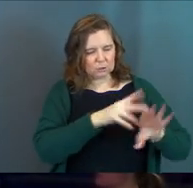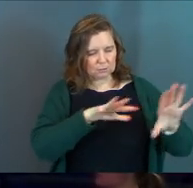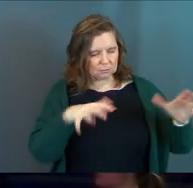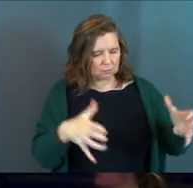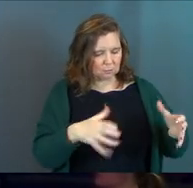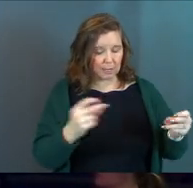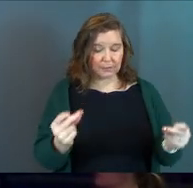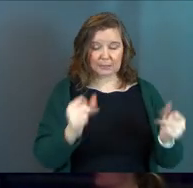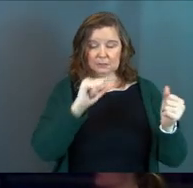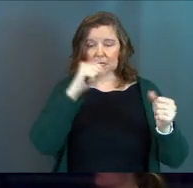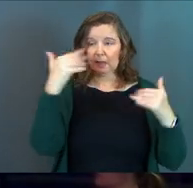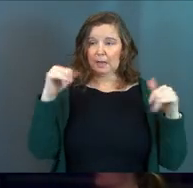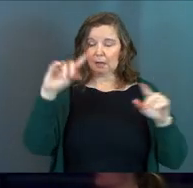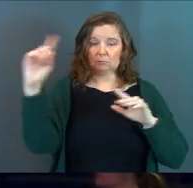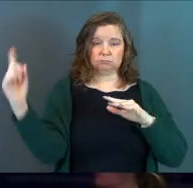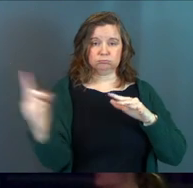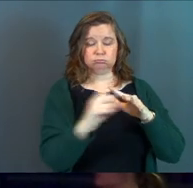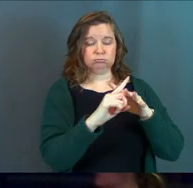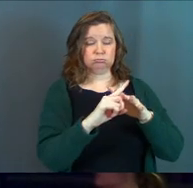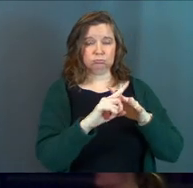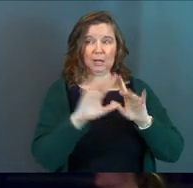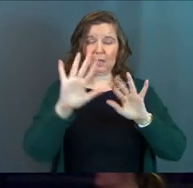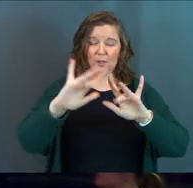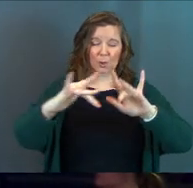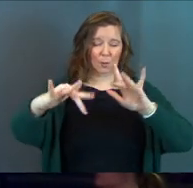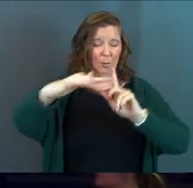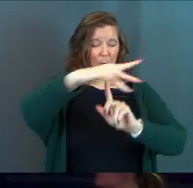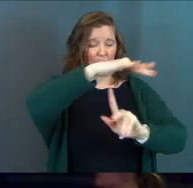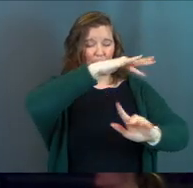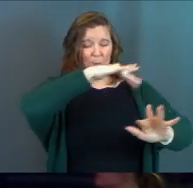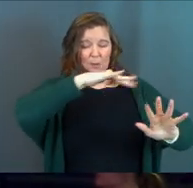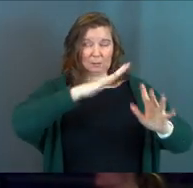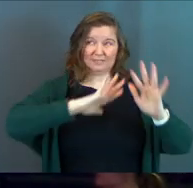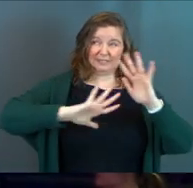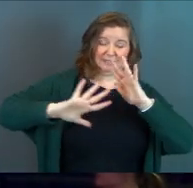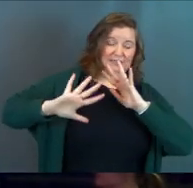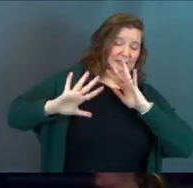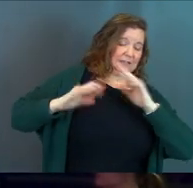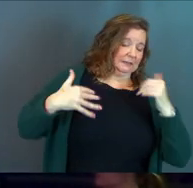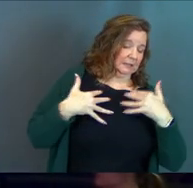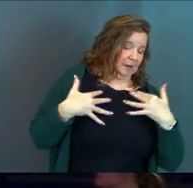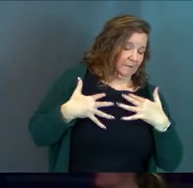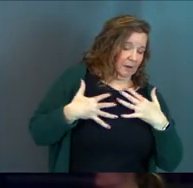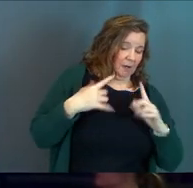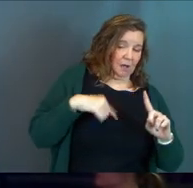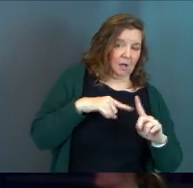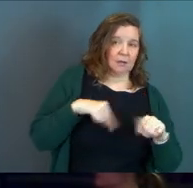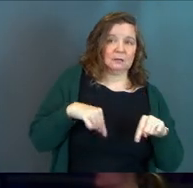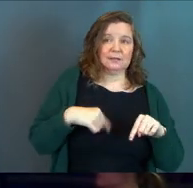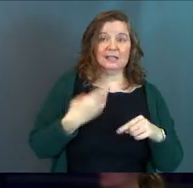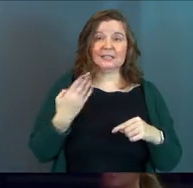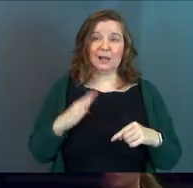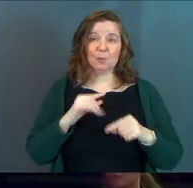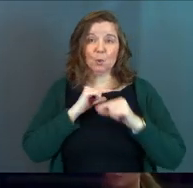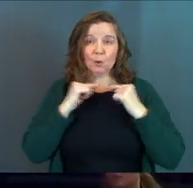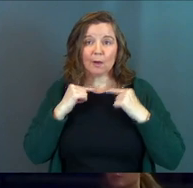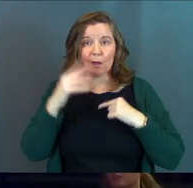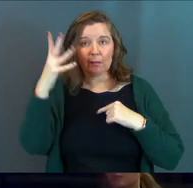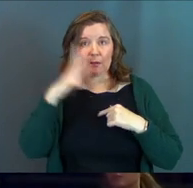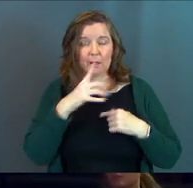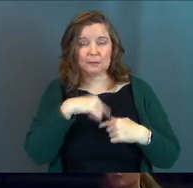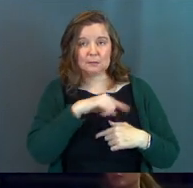God's angels stood among them and God's glory blazed around them and they were terrified, the shepherds were. These are like blue-collar guys.